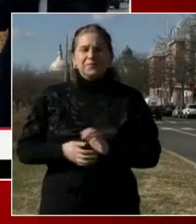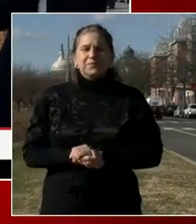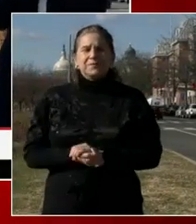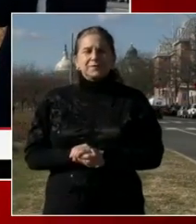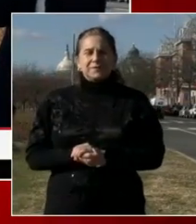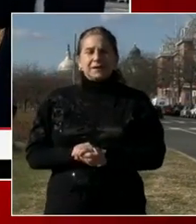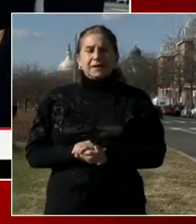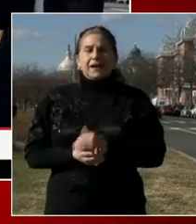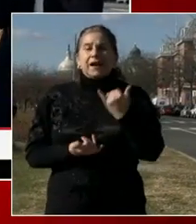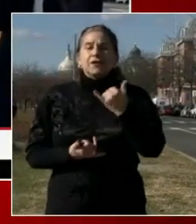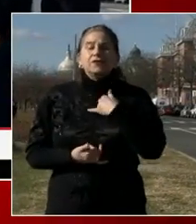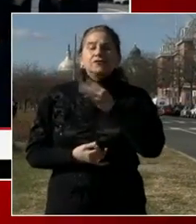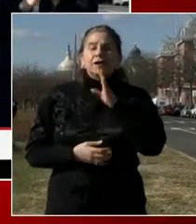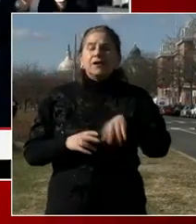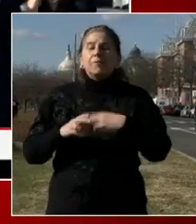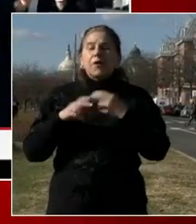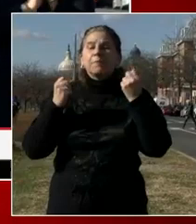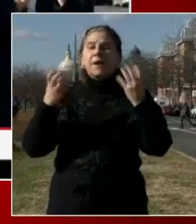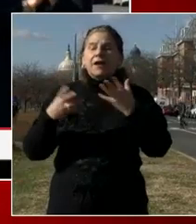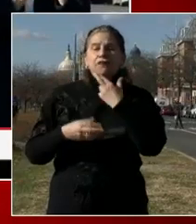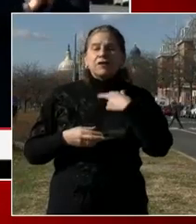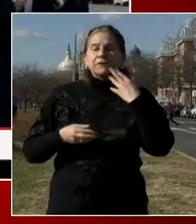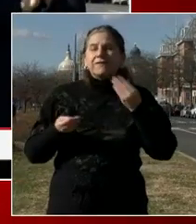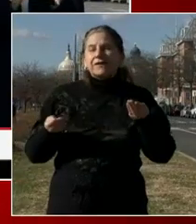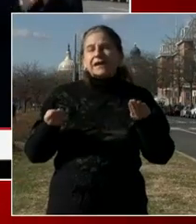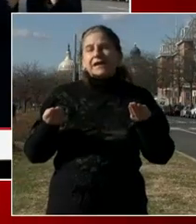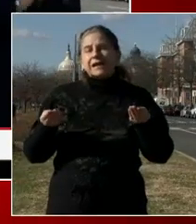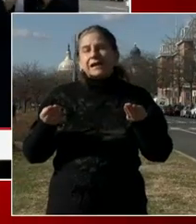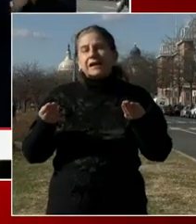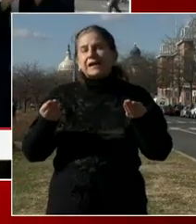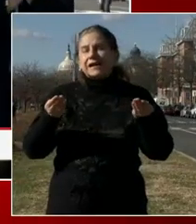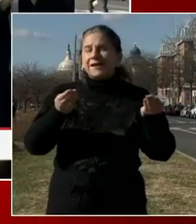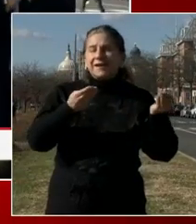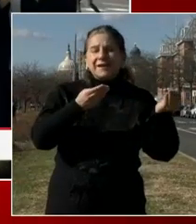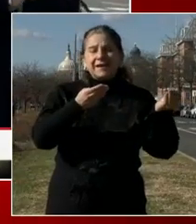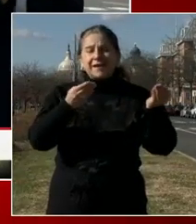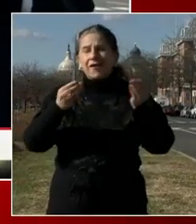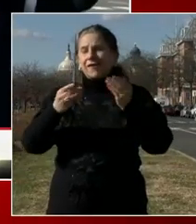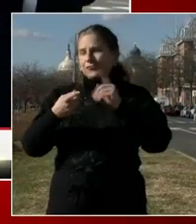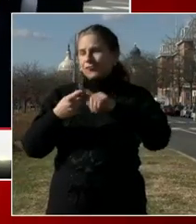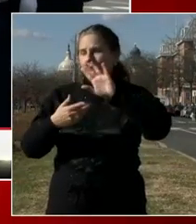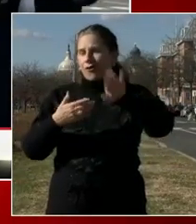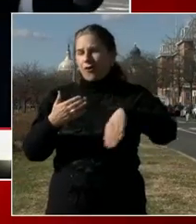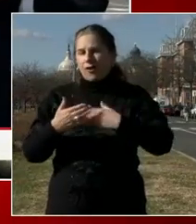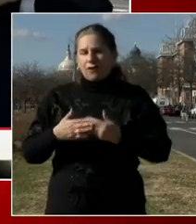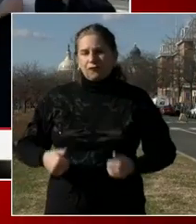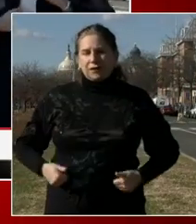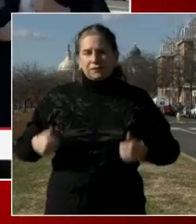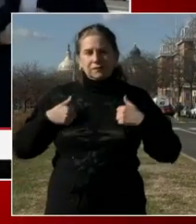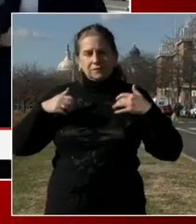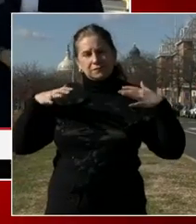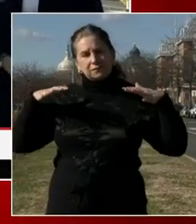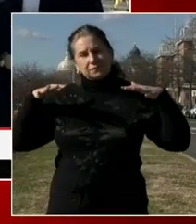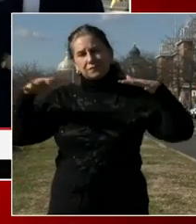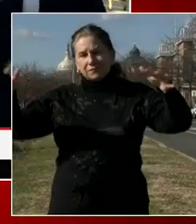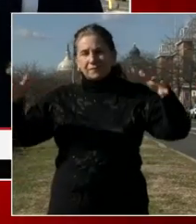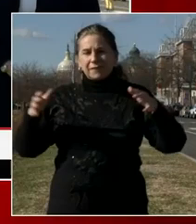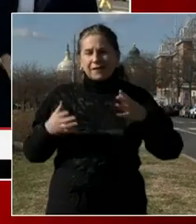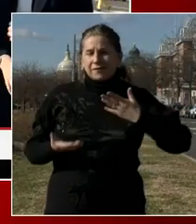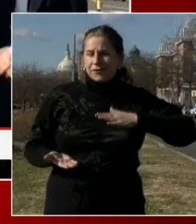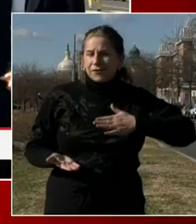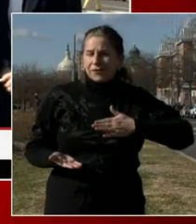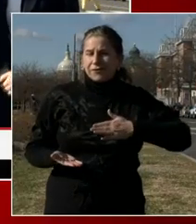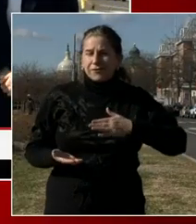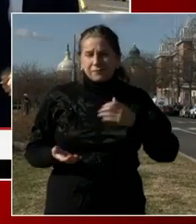give chef Spike a big round of applause. Chef Spike also got looped into chairing our food policy